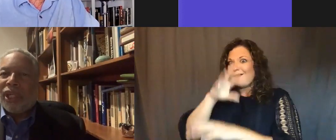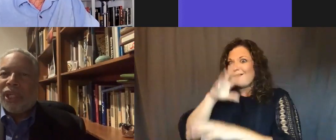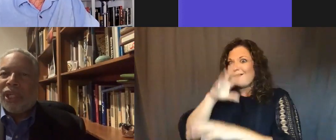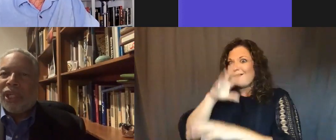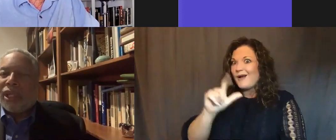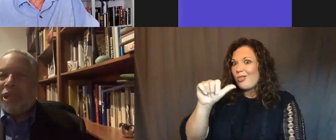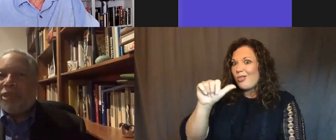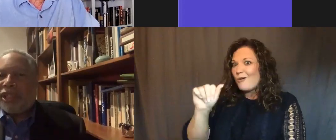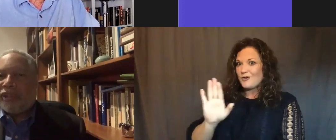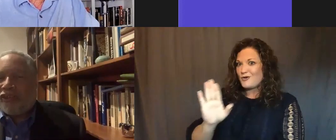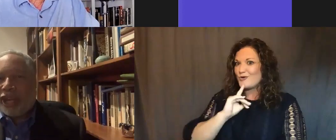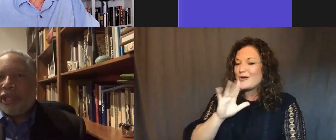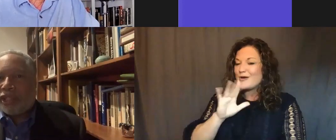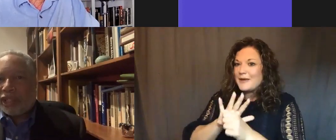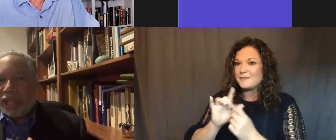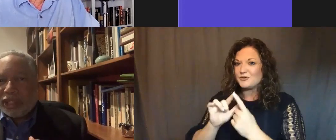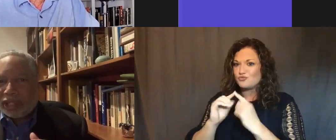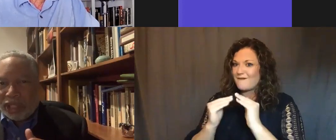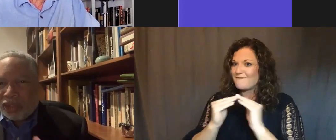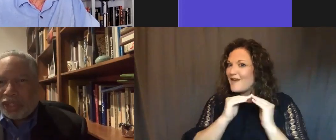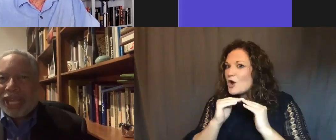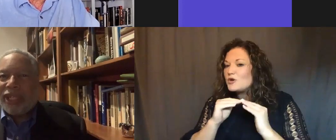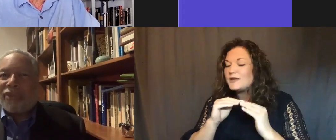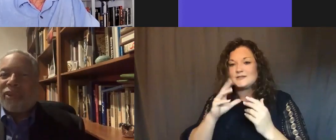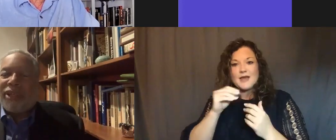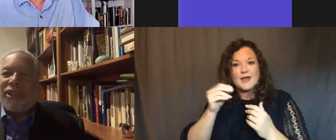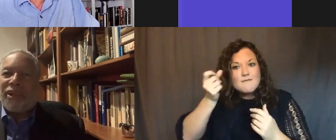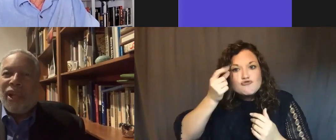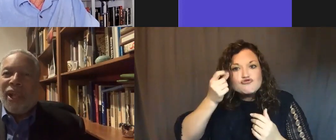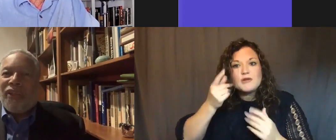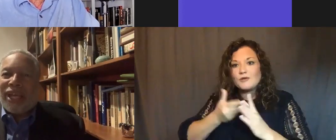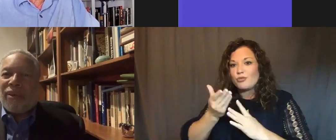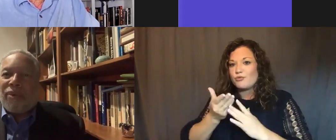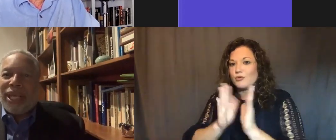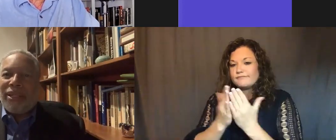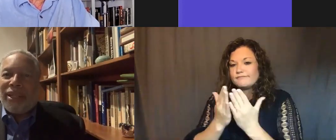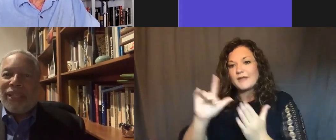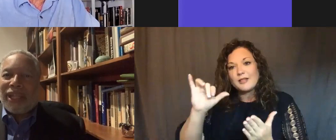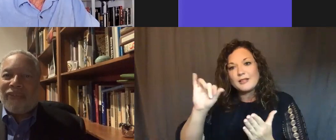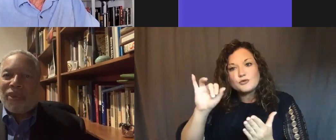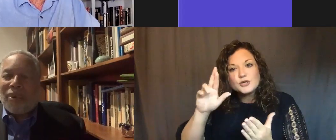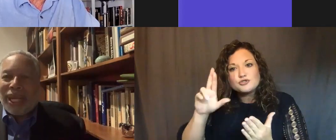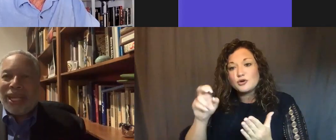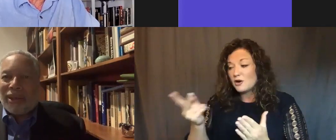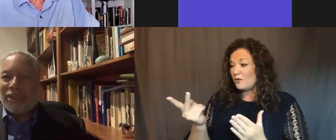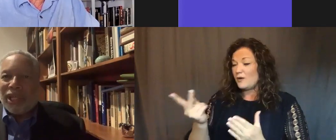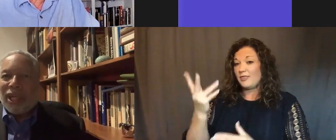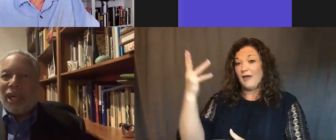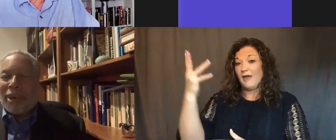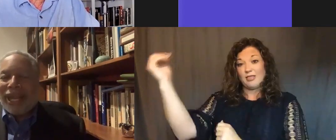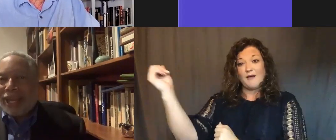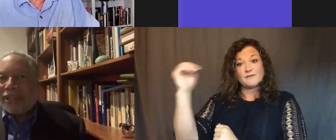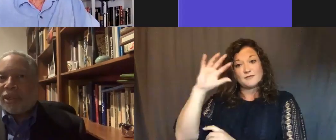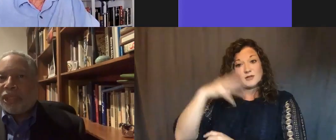commitment to fairness and to understanding through literature that when they left the White House,